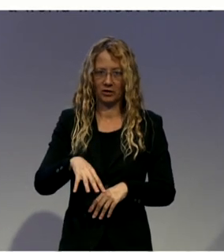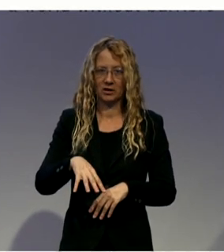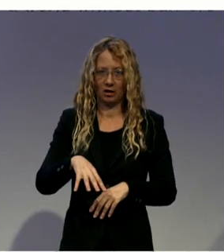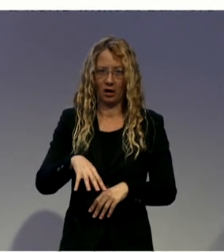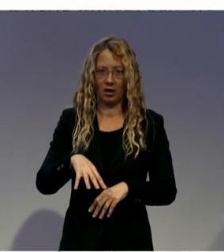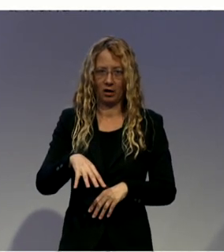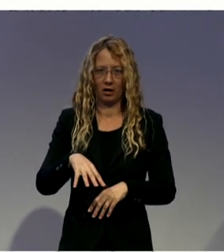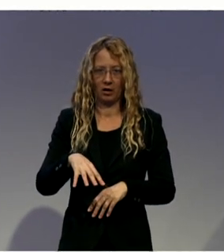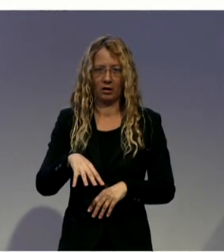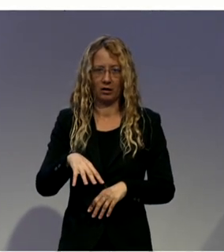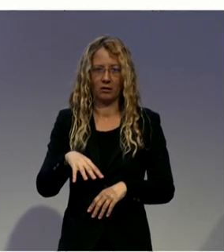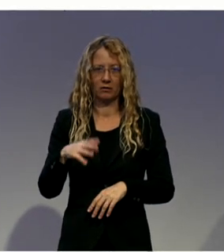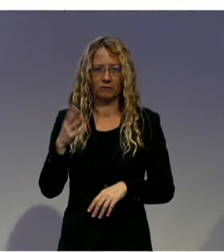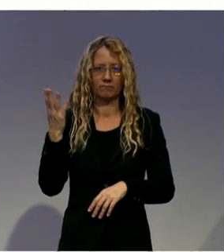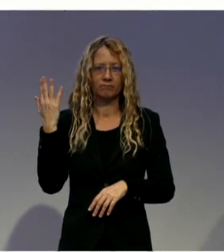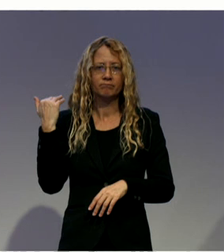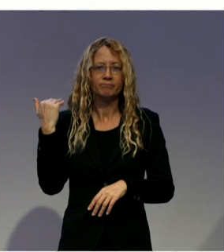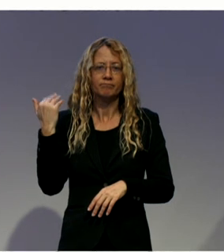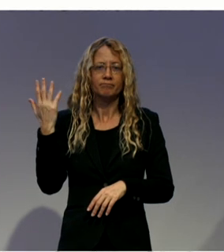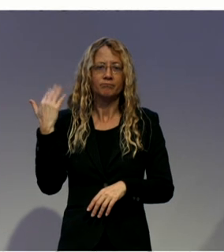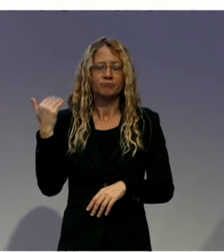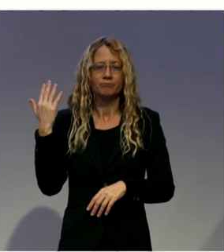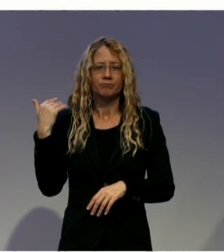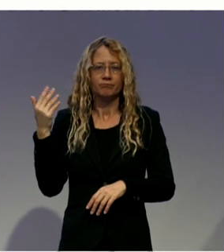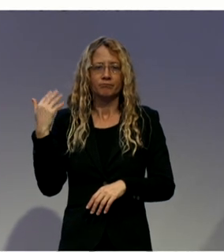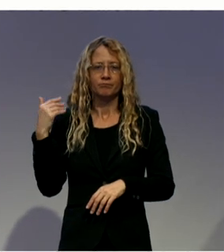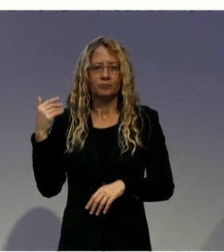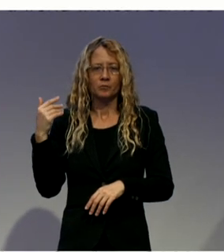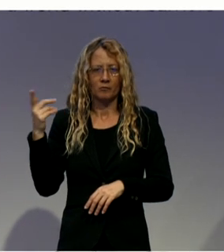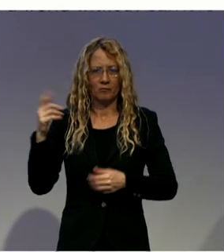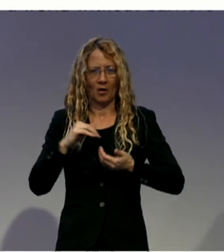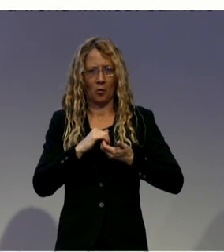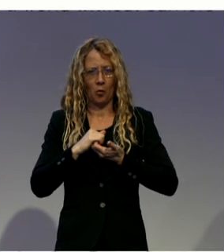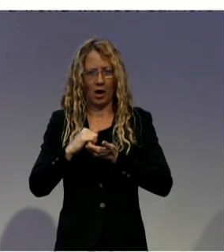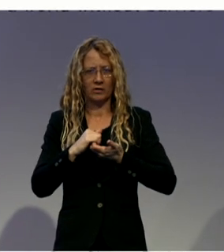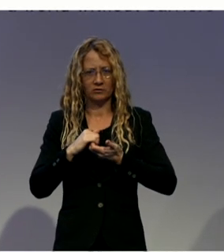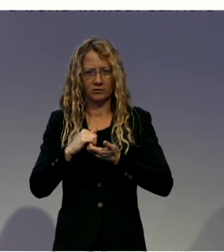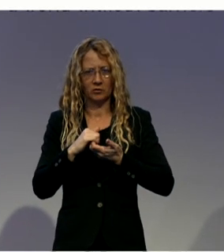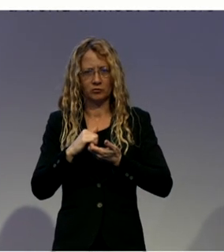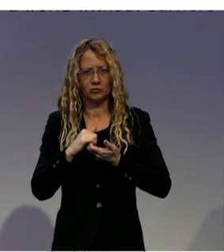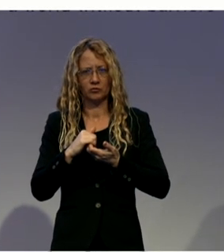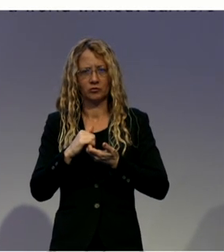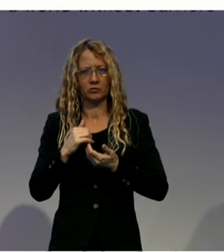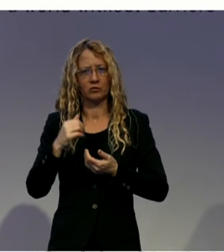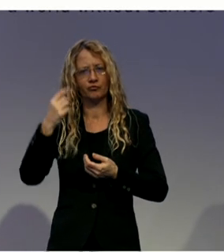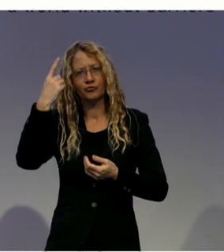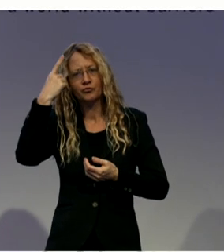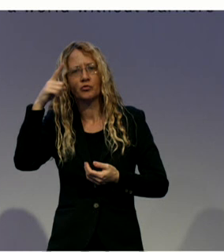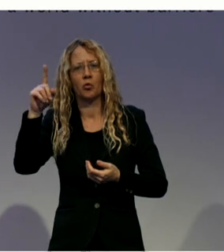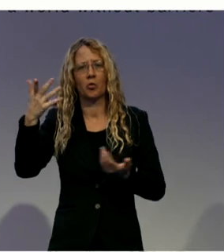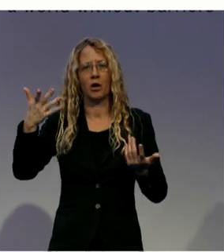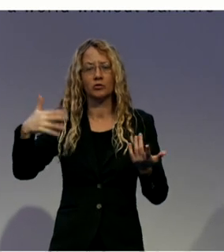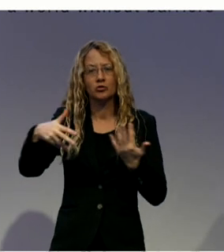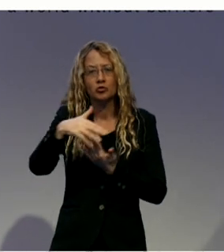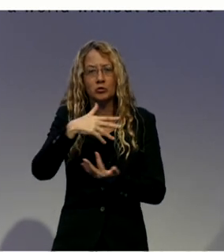very intensive, personalized and professionalized social service provided just by NGOs, social